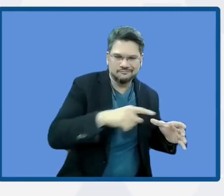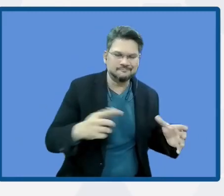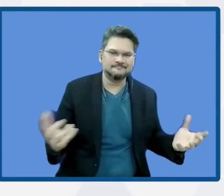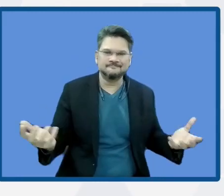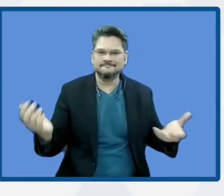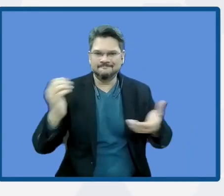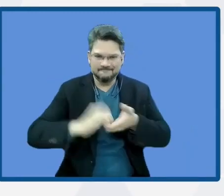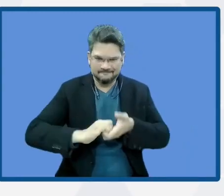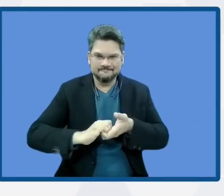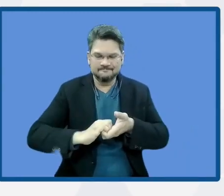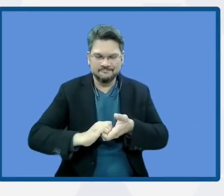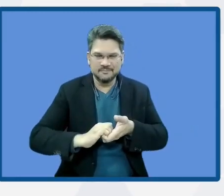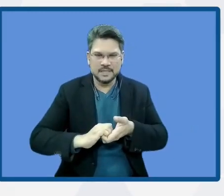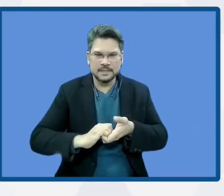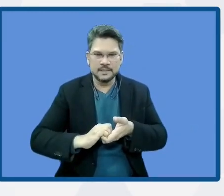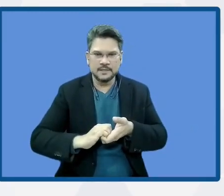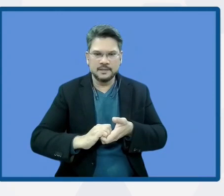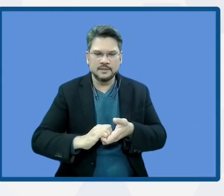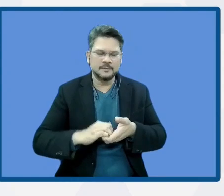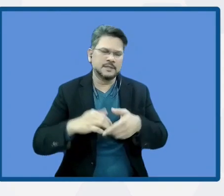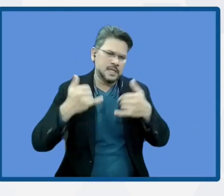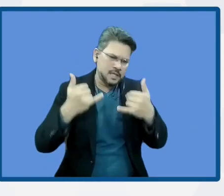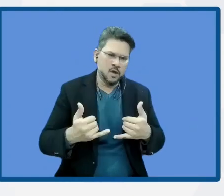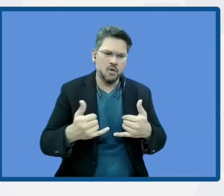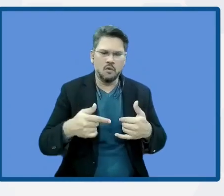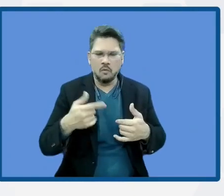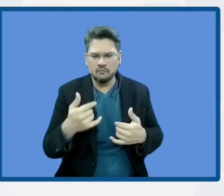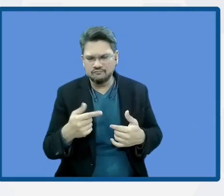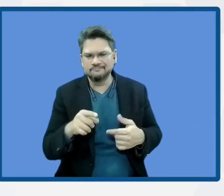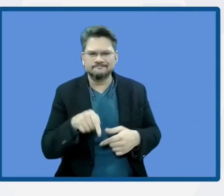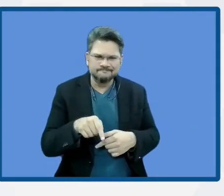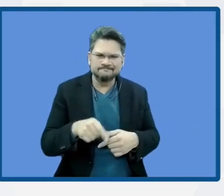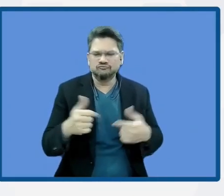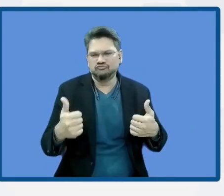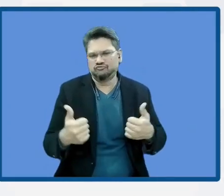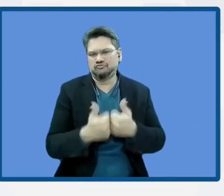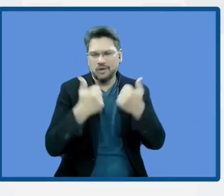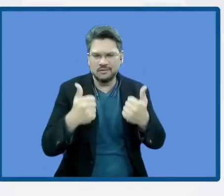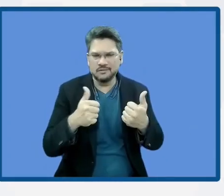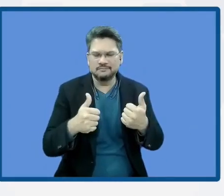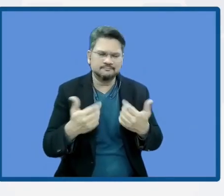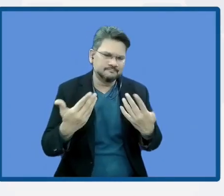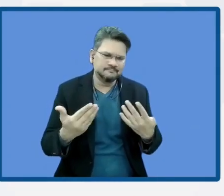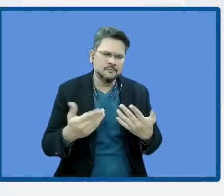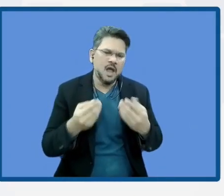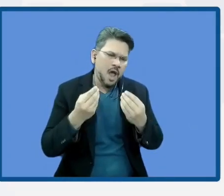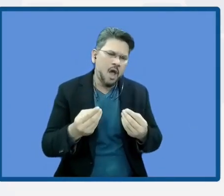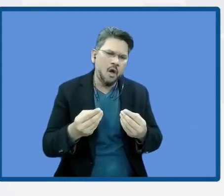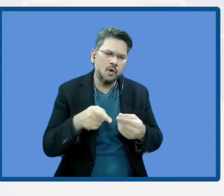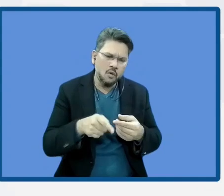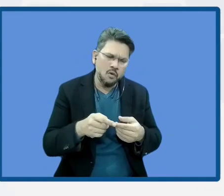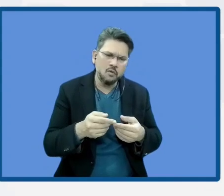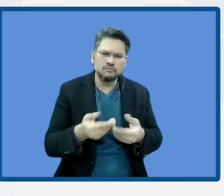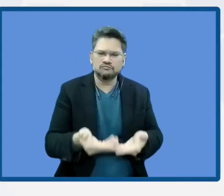before us, what do you mean by building up resiliency? Pascal, I would like to start with your remarks.